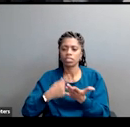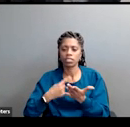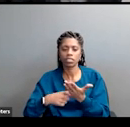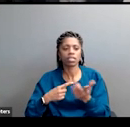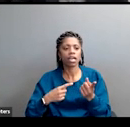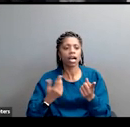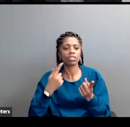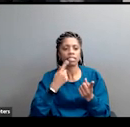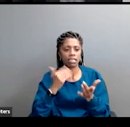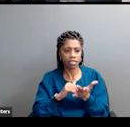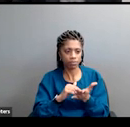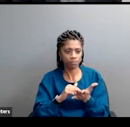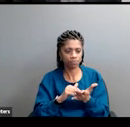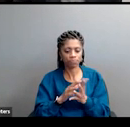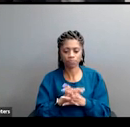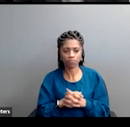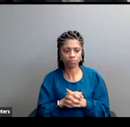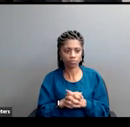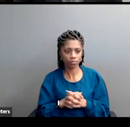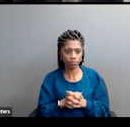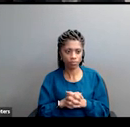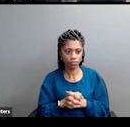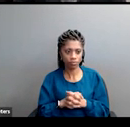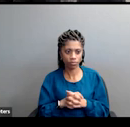reiterate a couple of key points here.